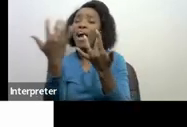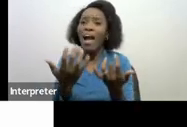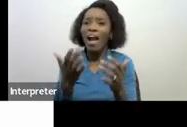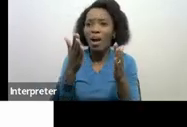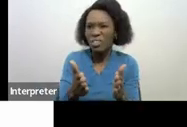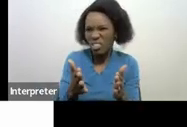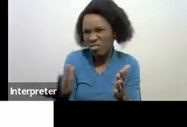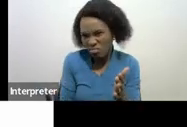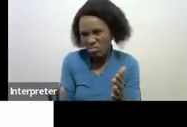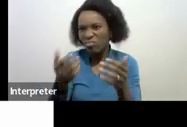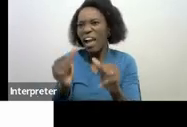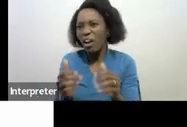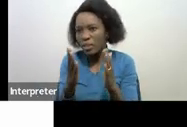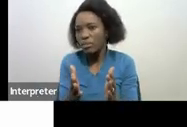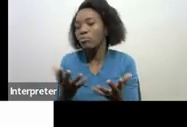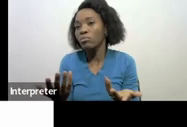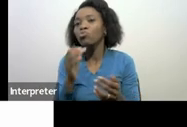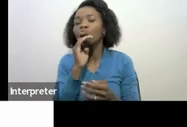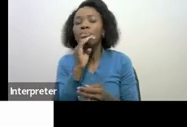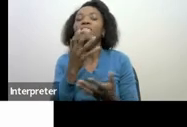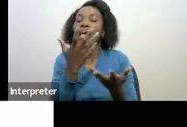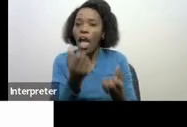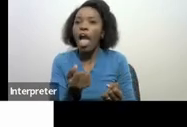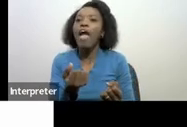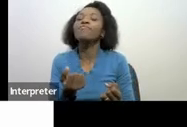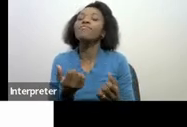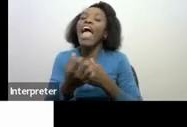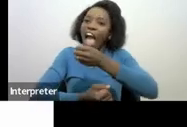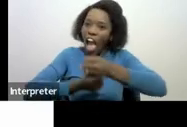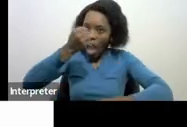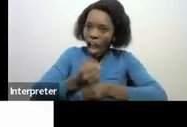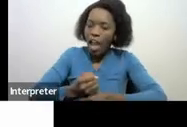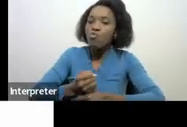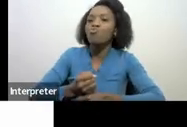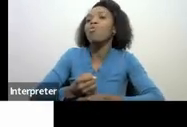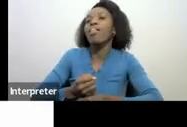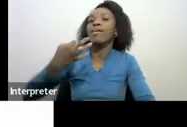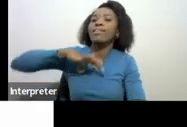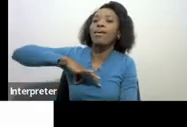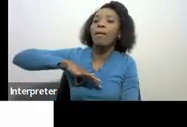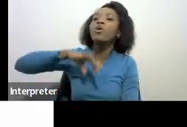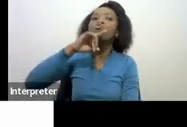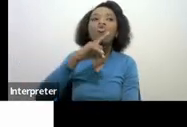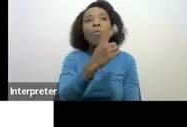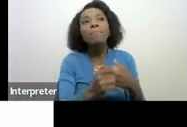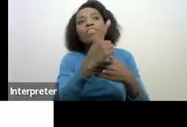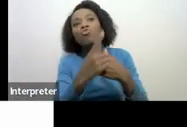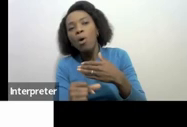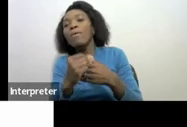accountants they work on the annual income not on the monthly or two months income so what you need to